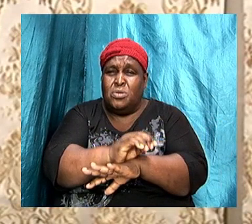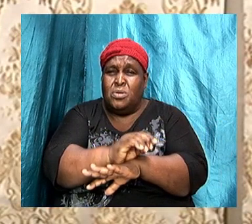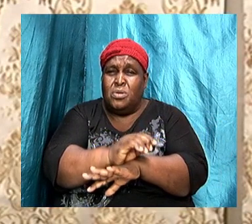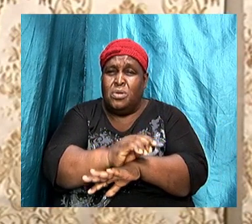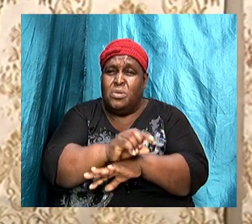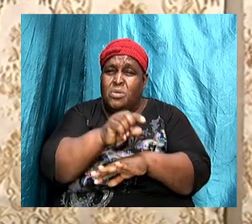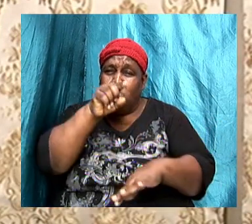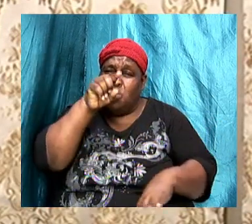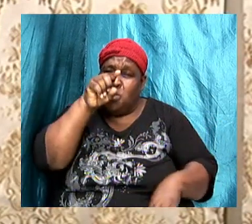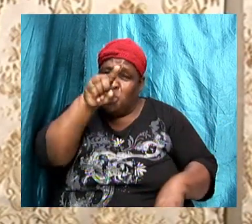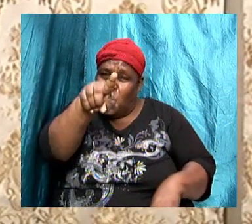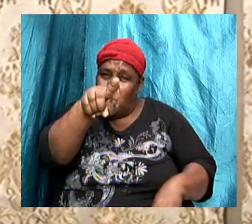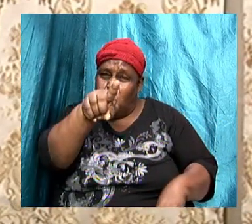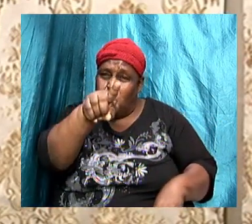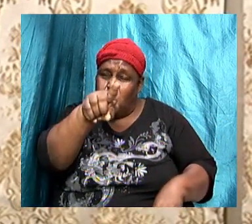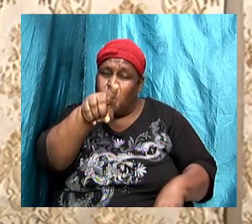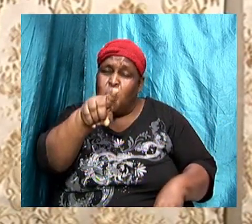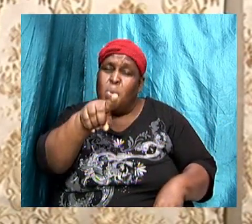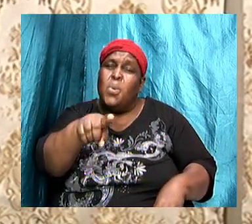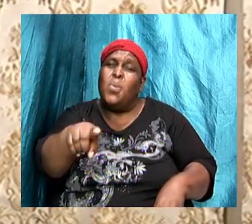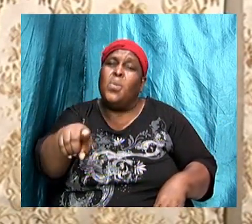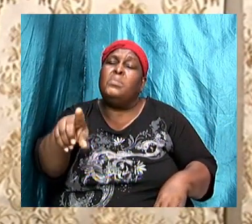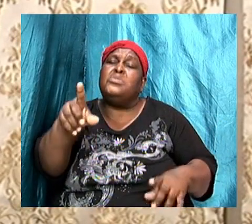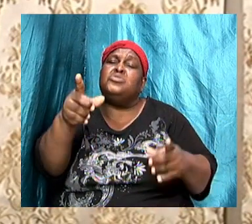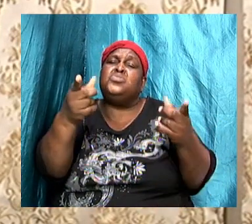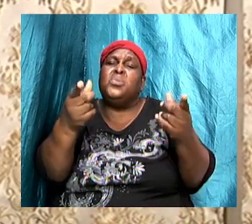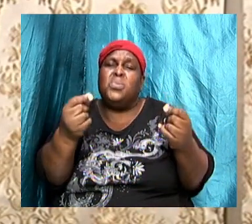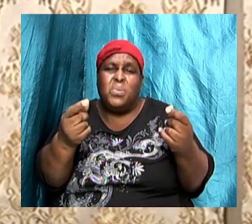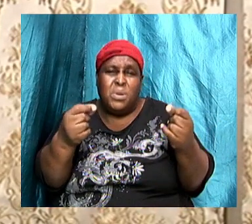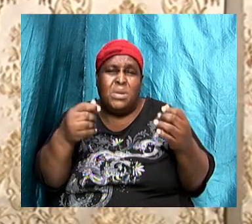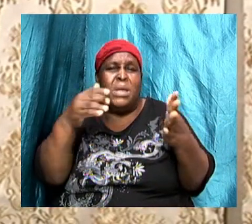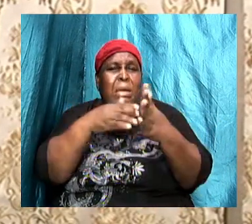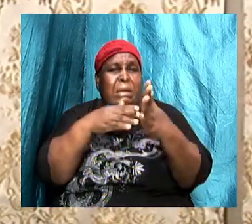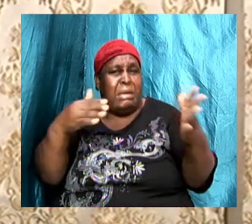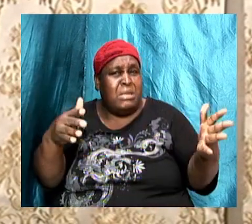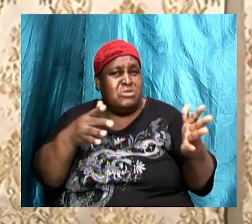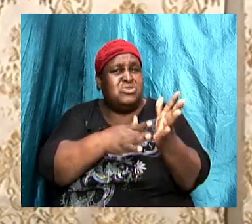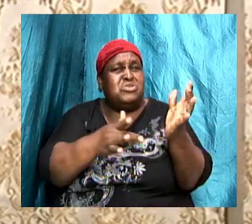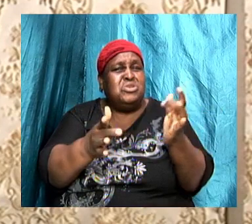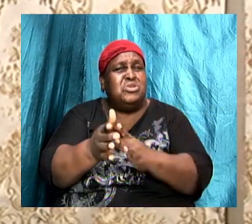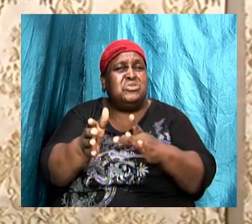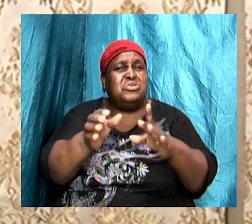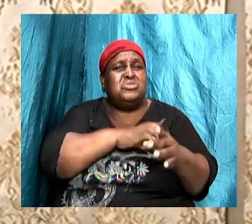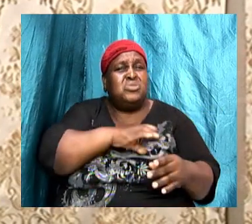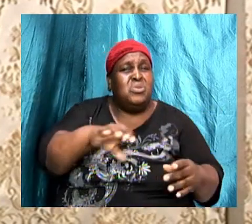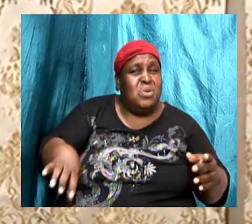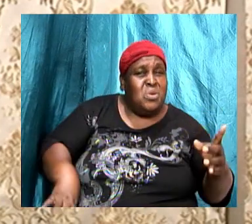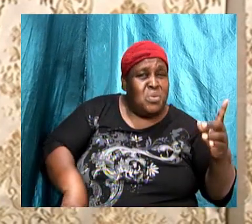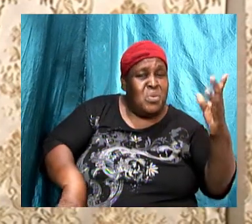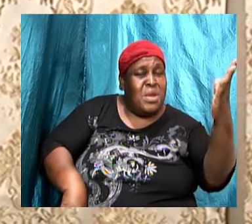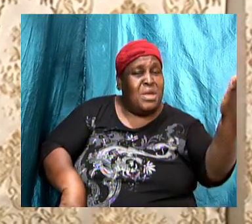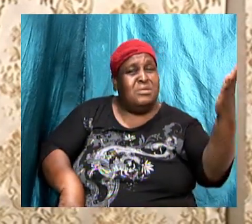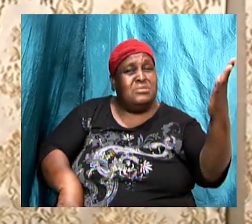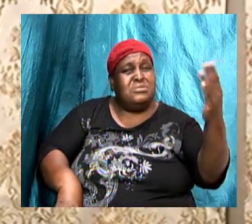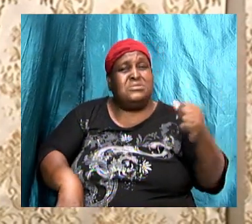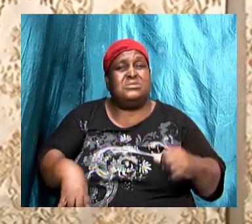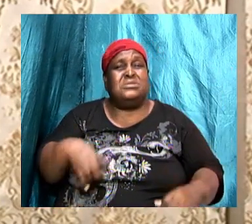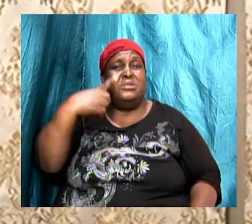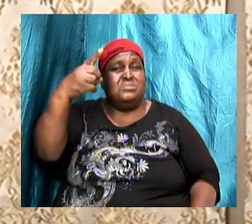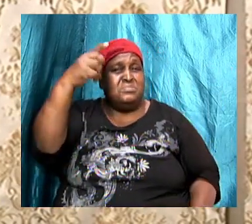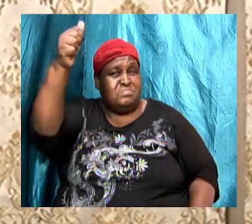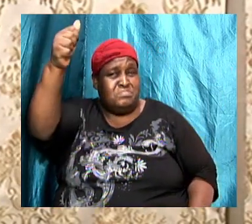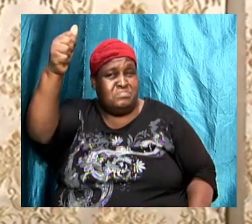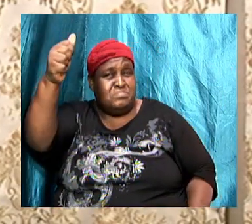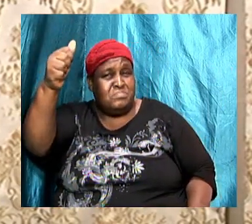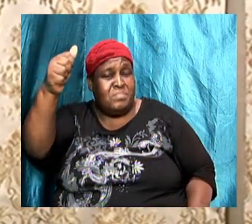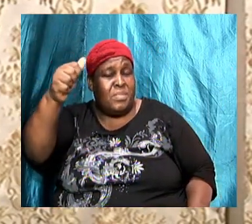you will be doing it against Jesus Christ himself. And he gave some solid words